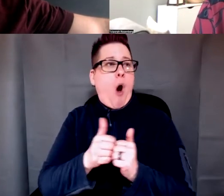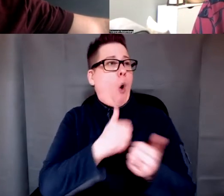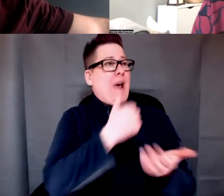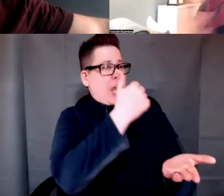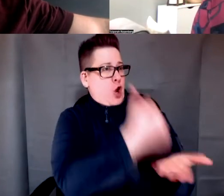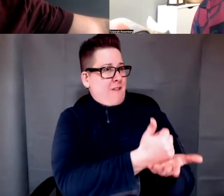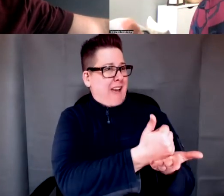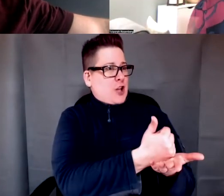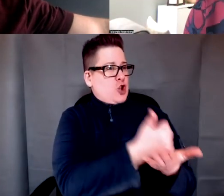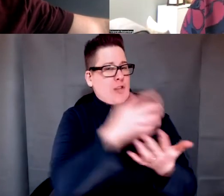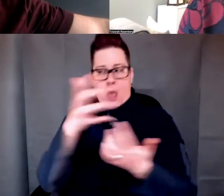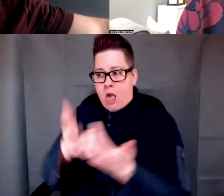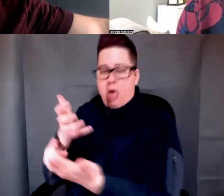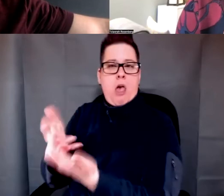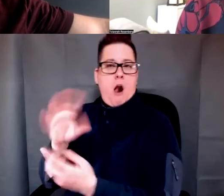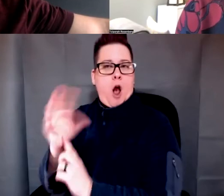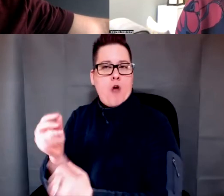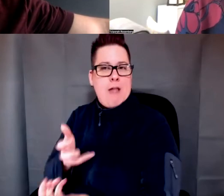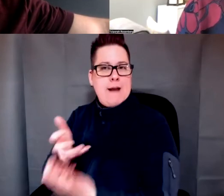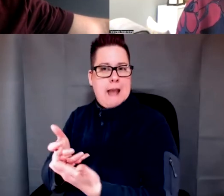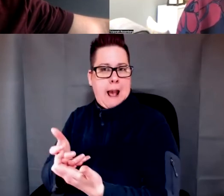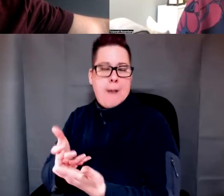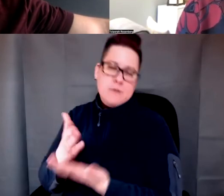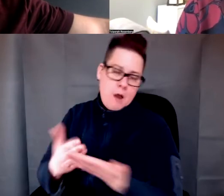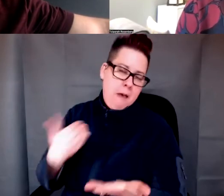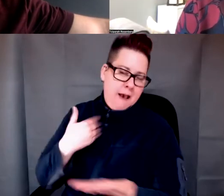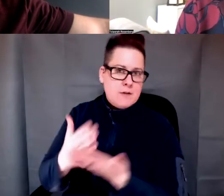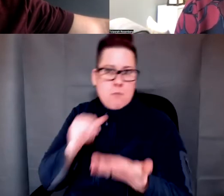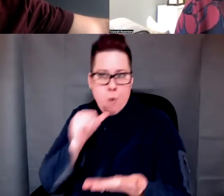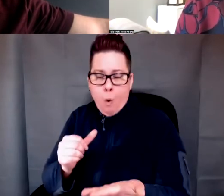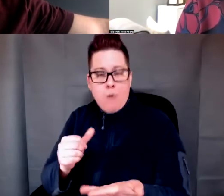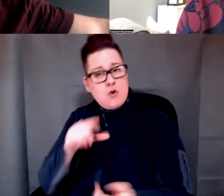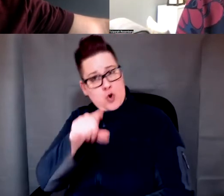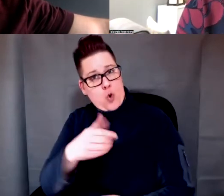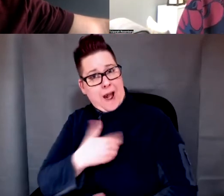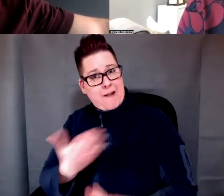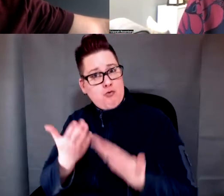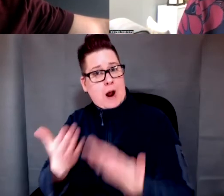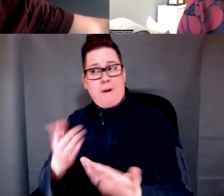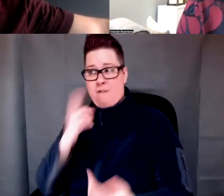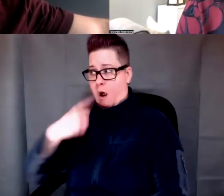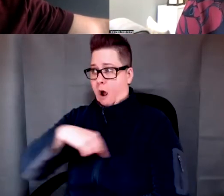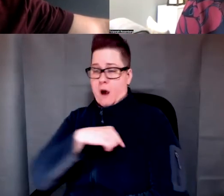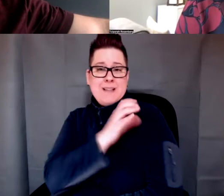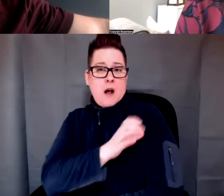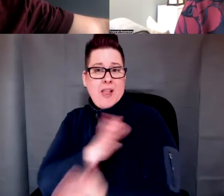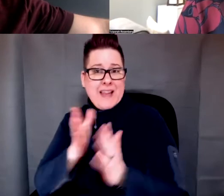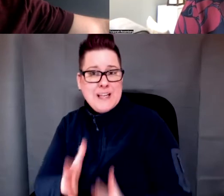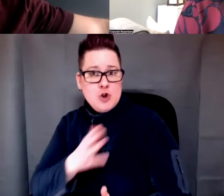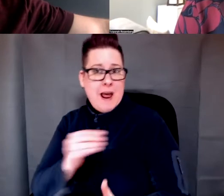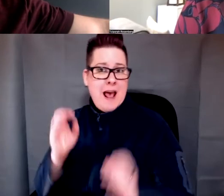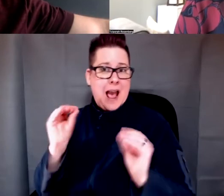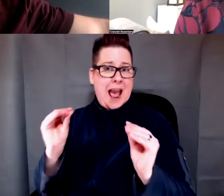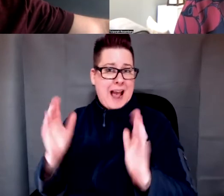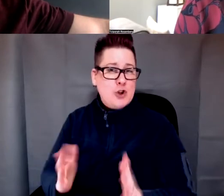that we have. Some of us have. So I wonder if you have particular recommendations for the clinicians and clinical educators in our